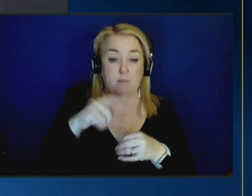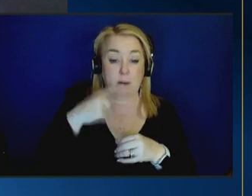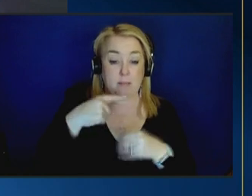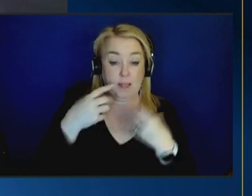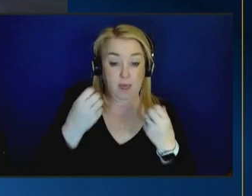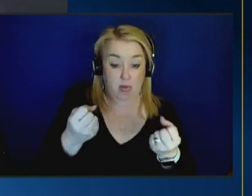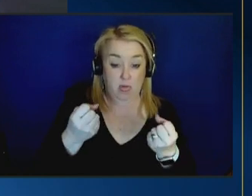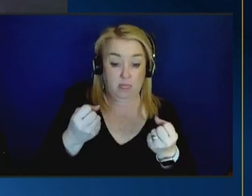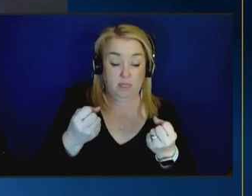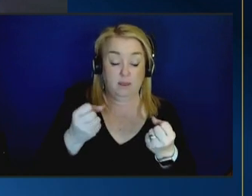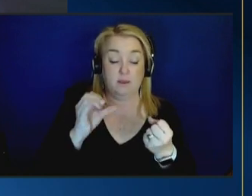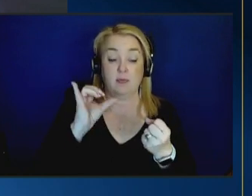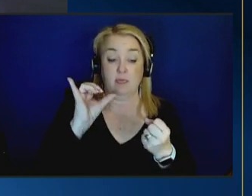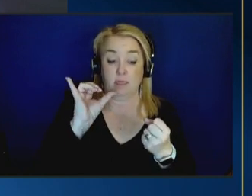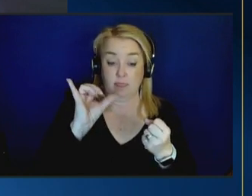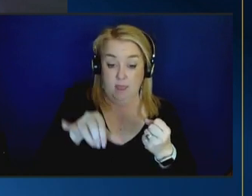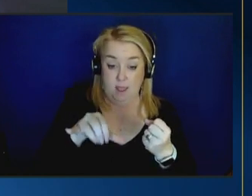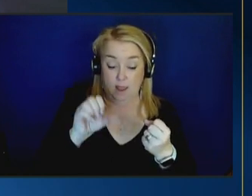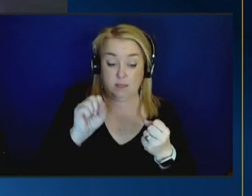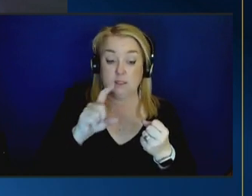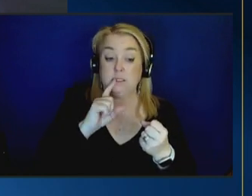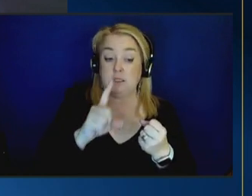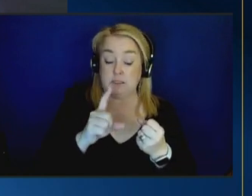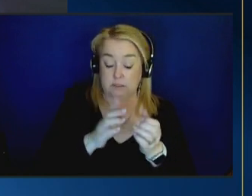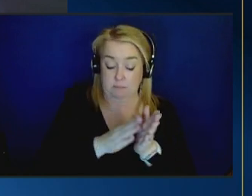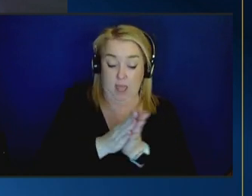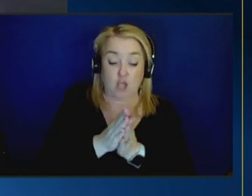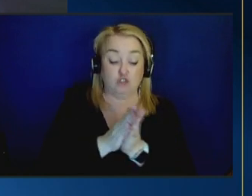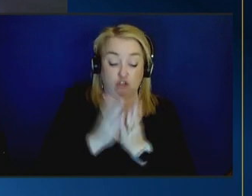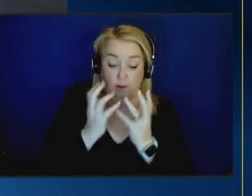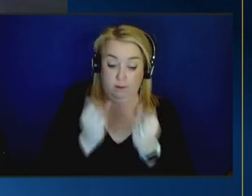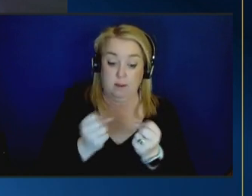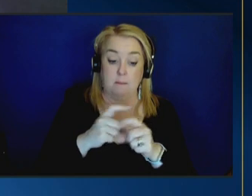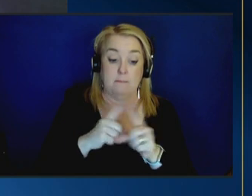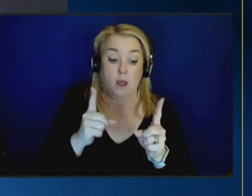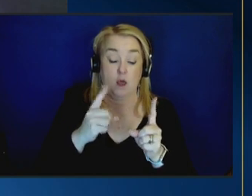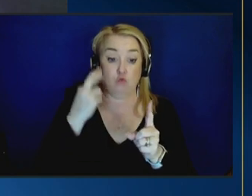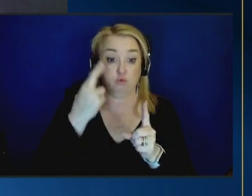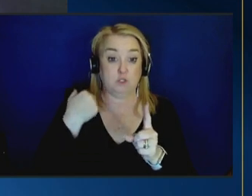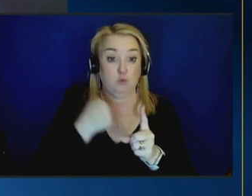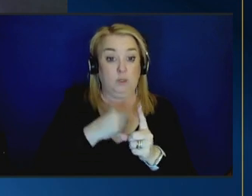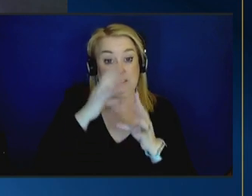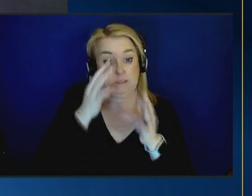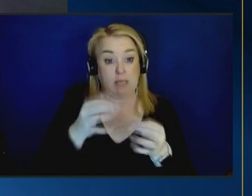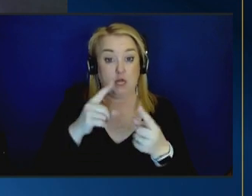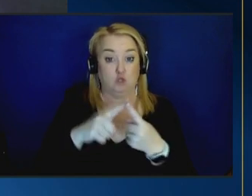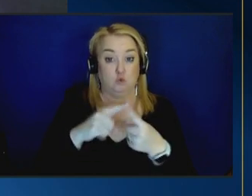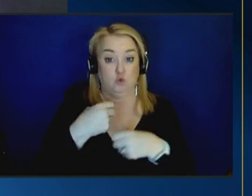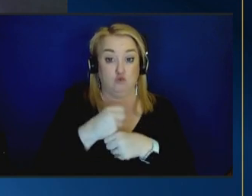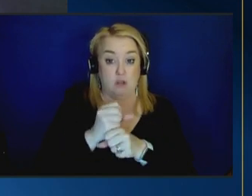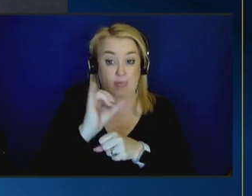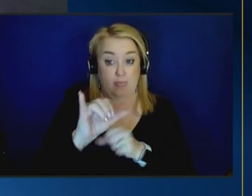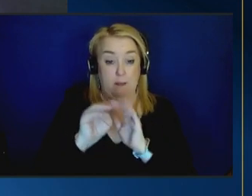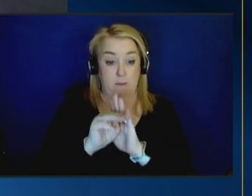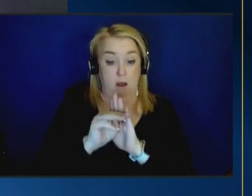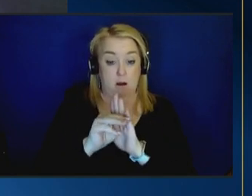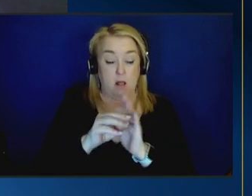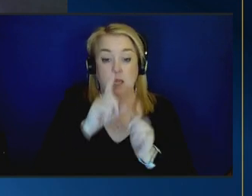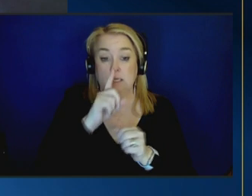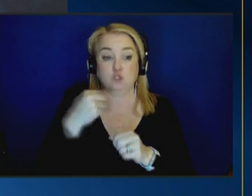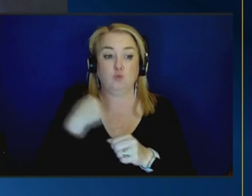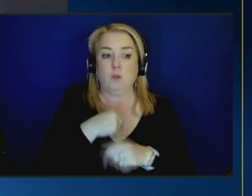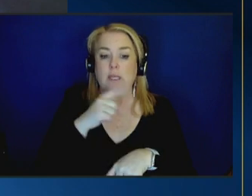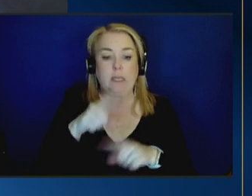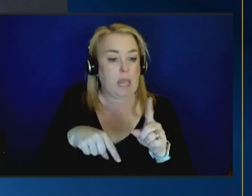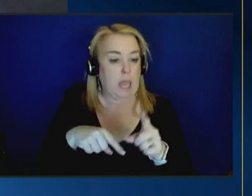but it's all and the reason we chose to create an integrated model is because we can't treat our